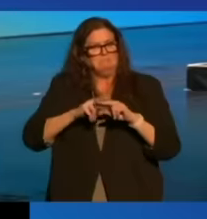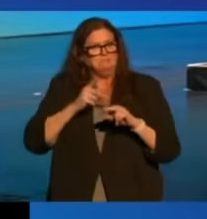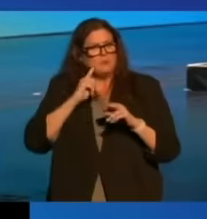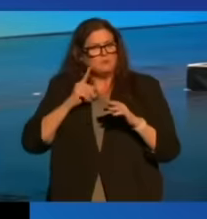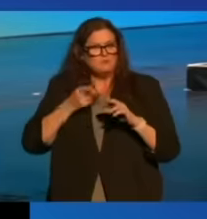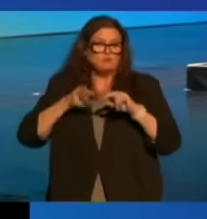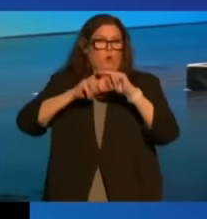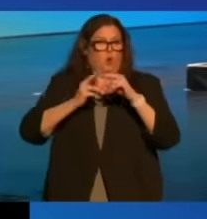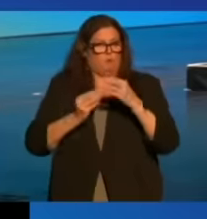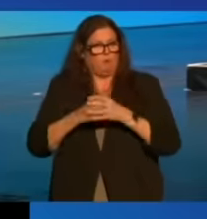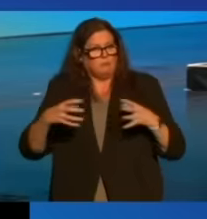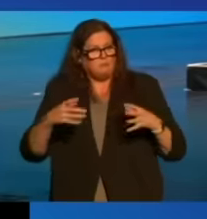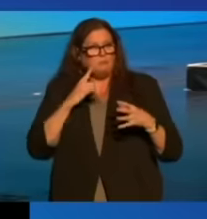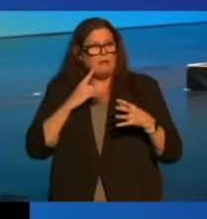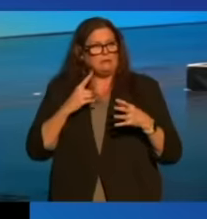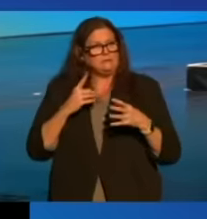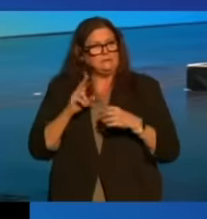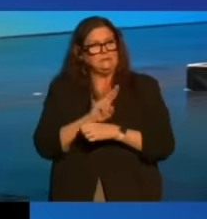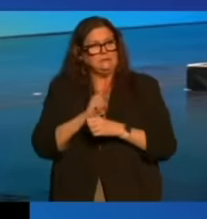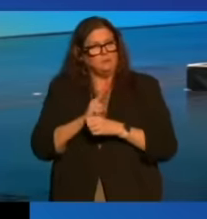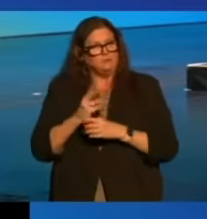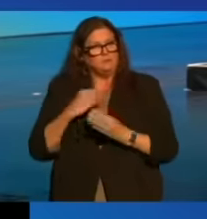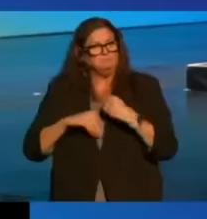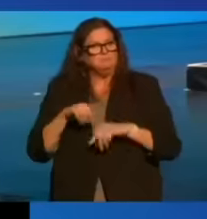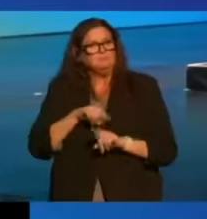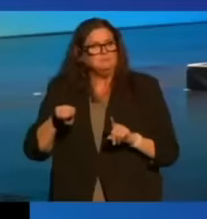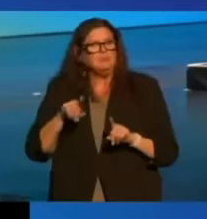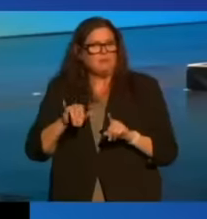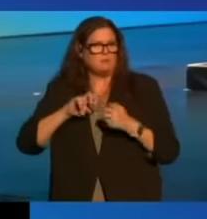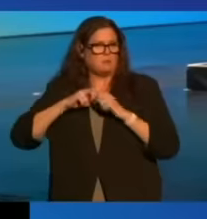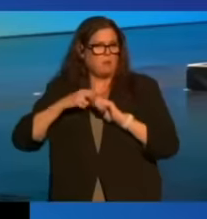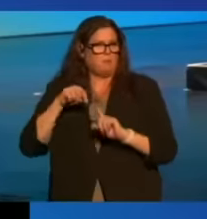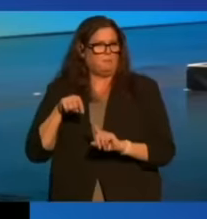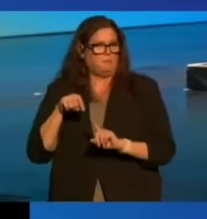consumption is the problem.